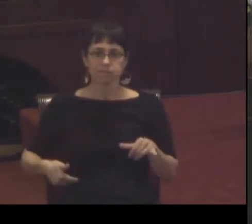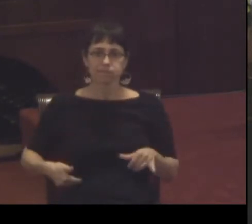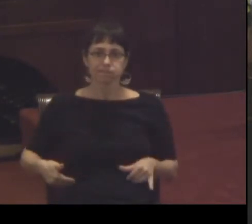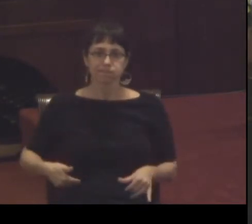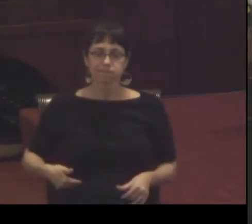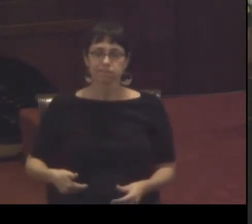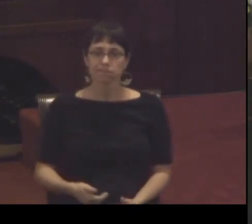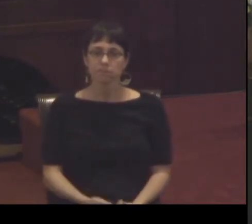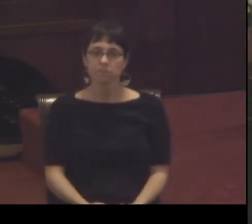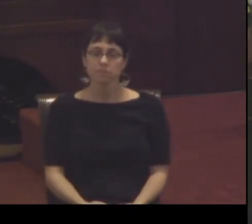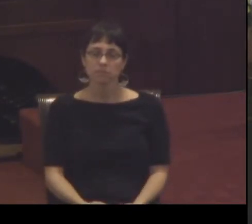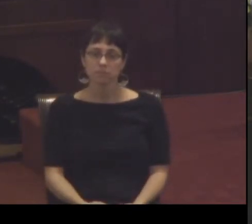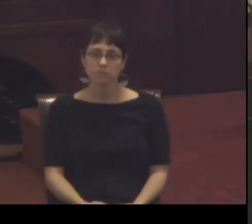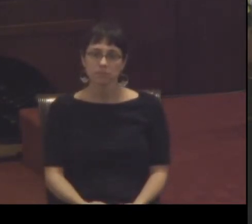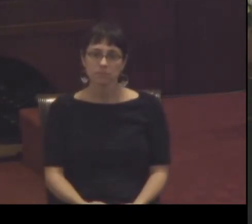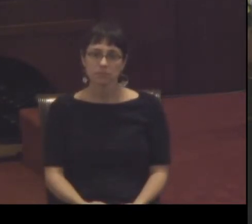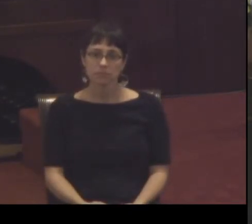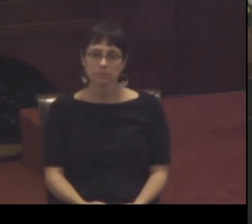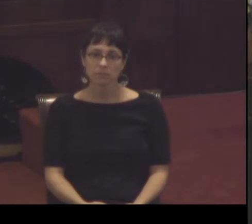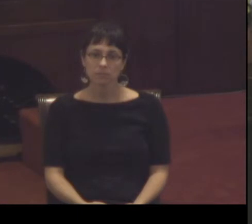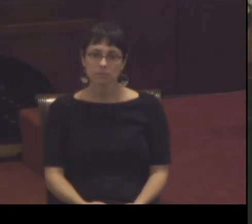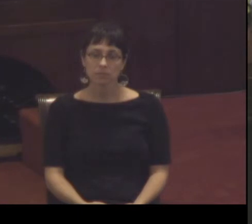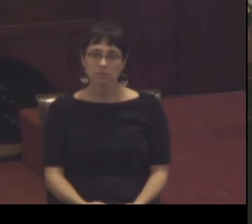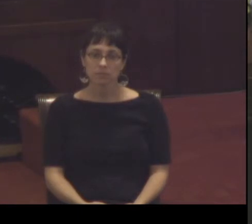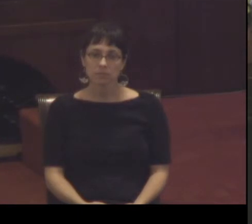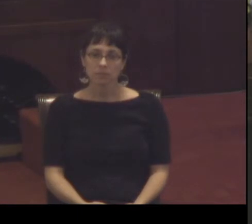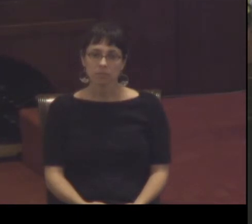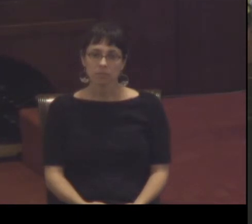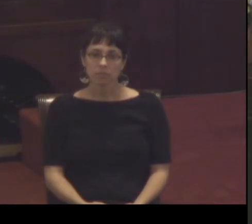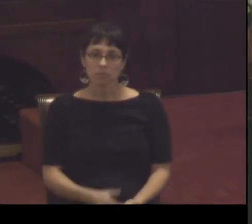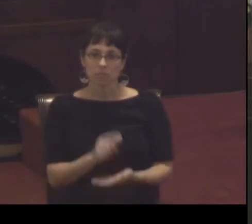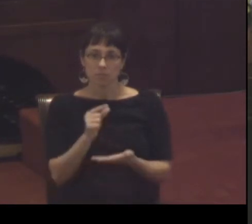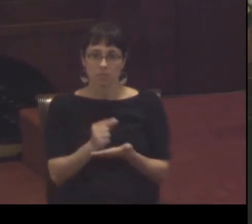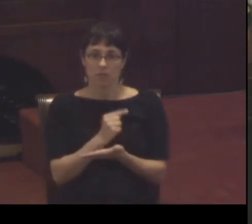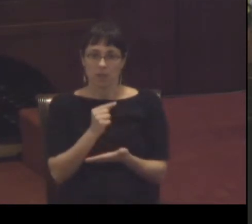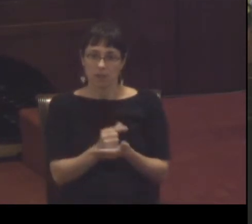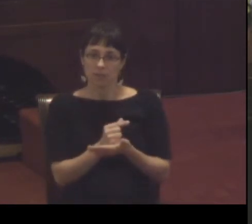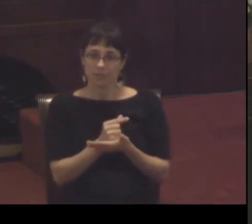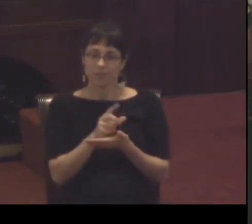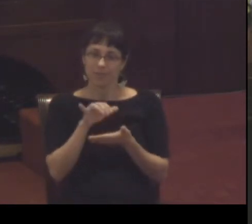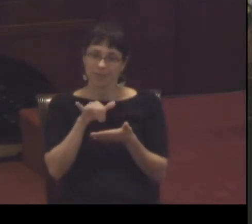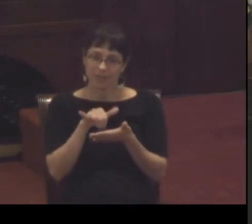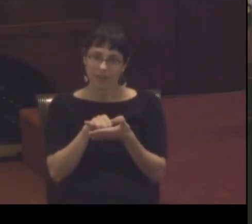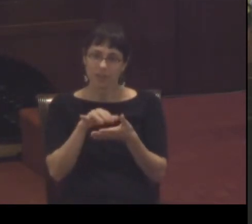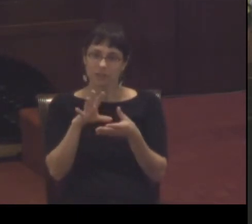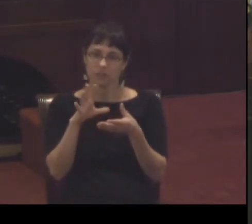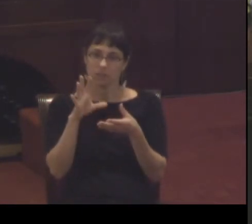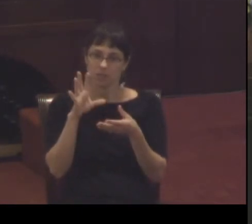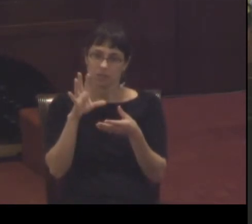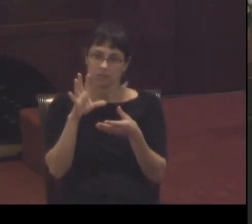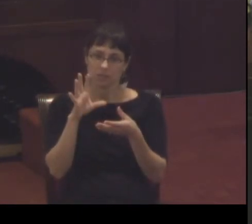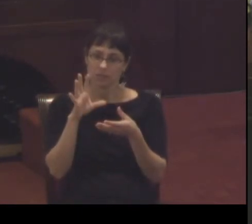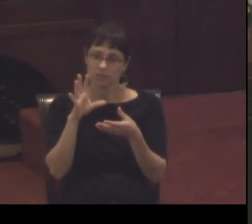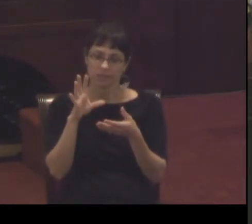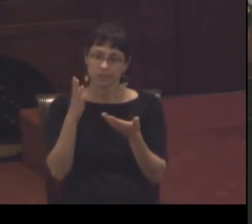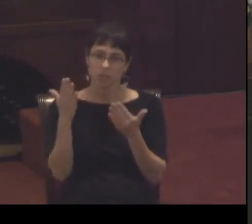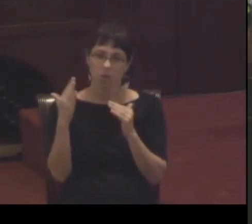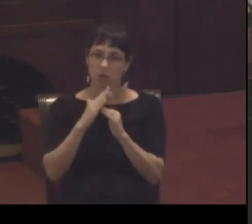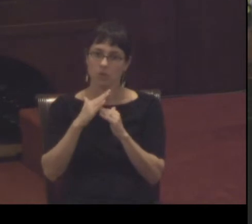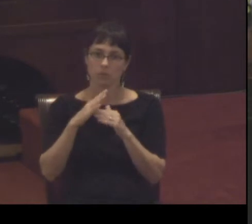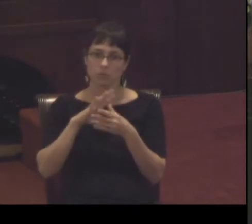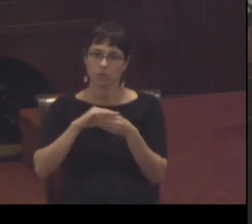the gospel the gospel is the story the ultimate story to make sense of our lives